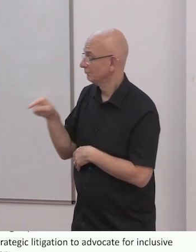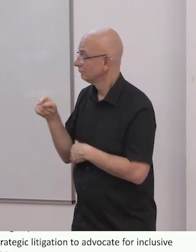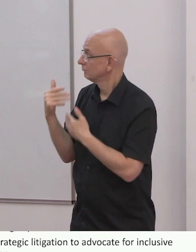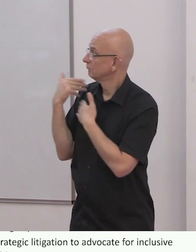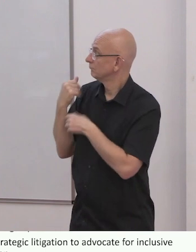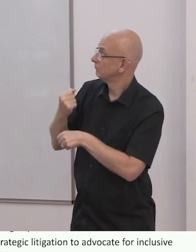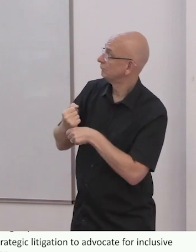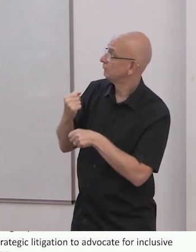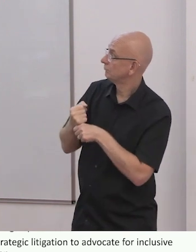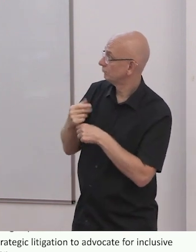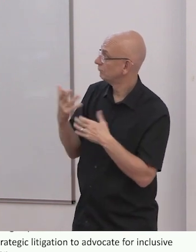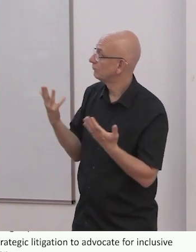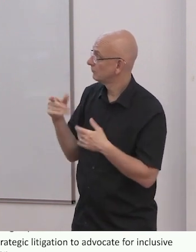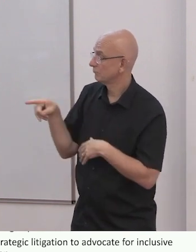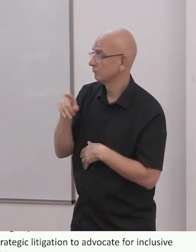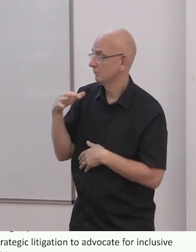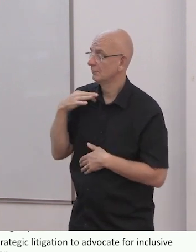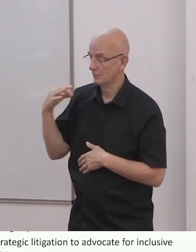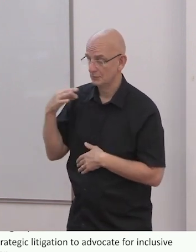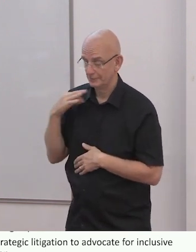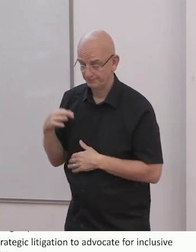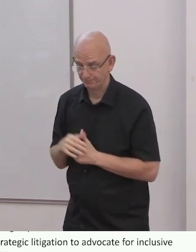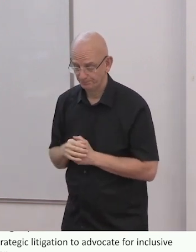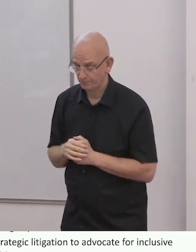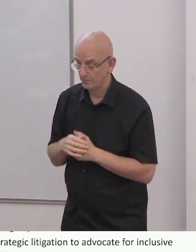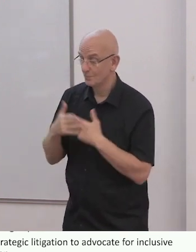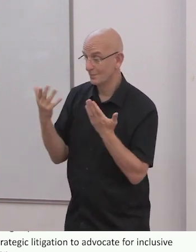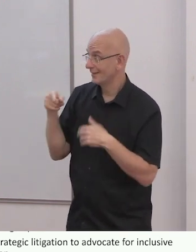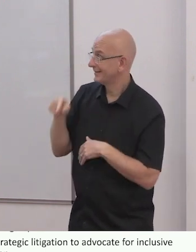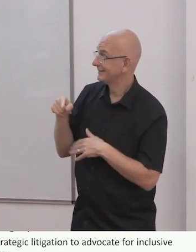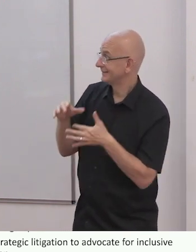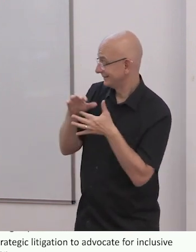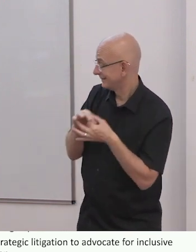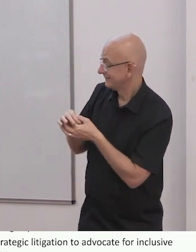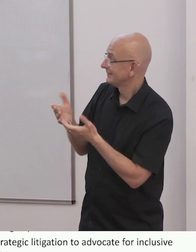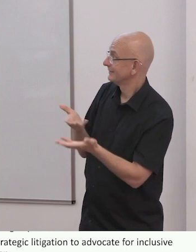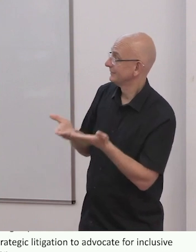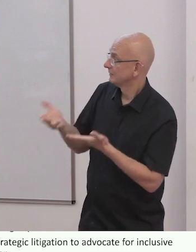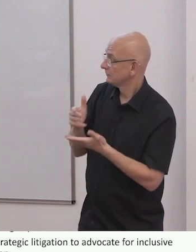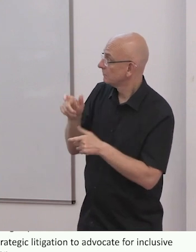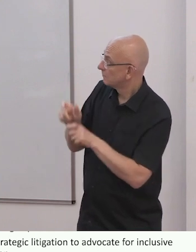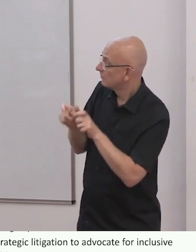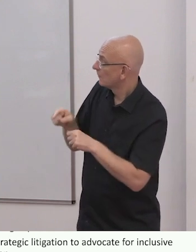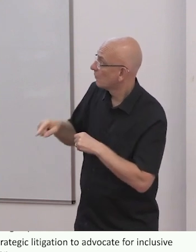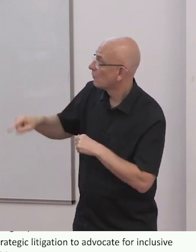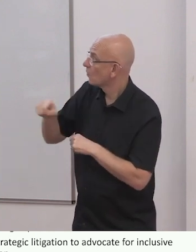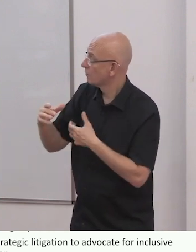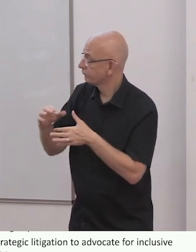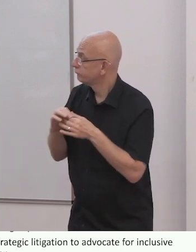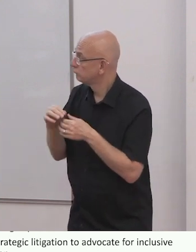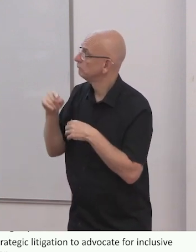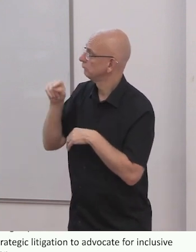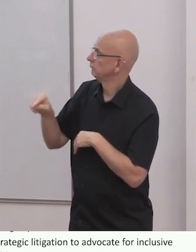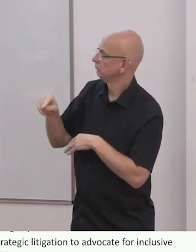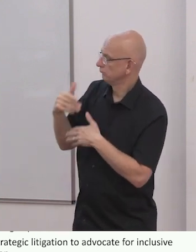The catalyst members have been involved in work related to development projects, scoping